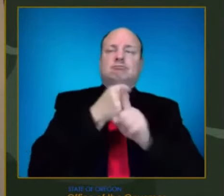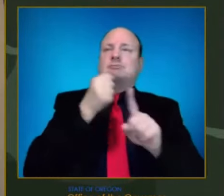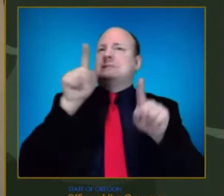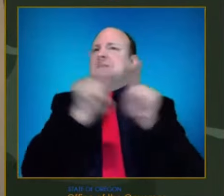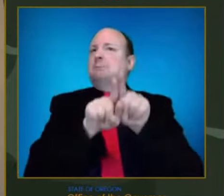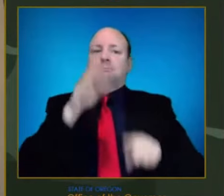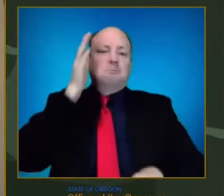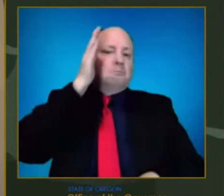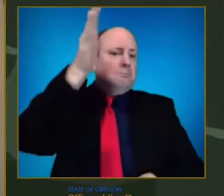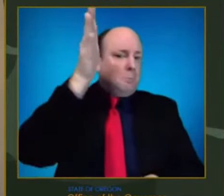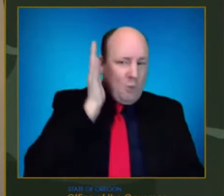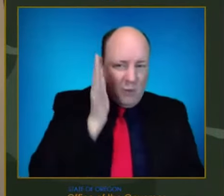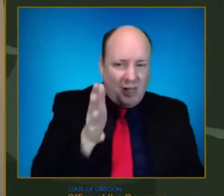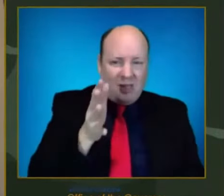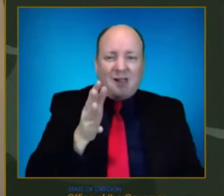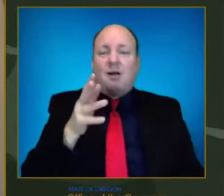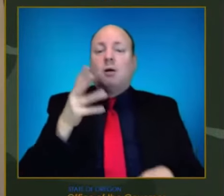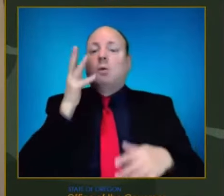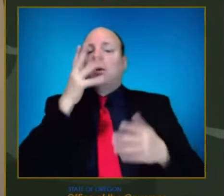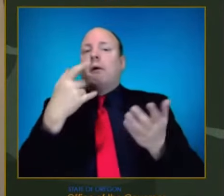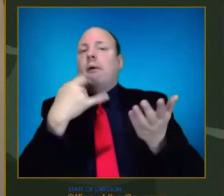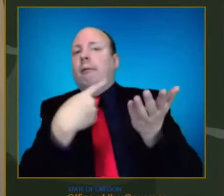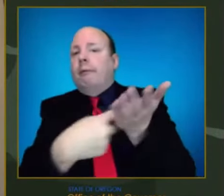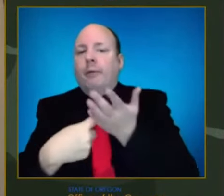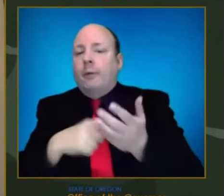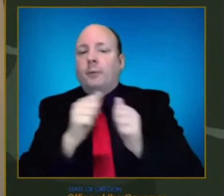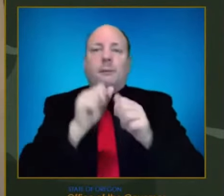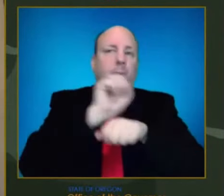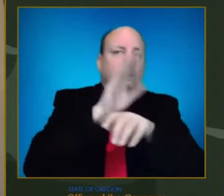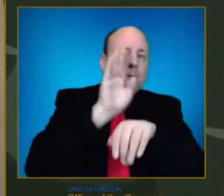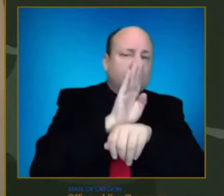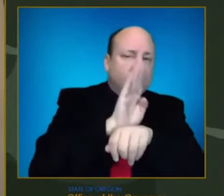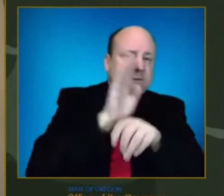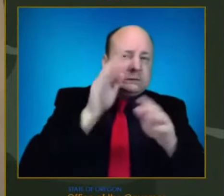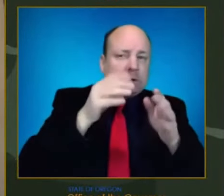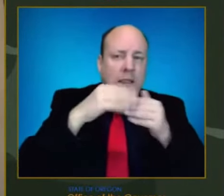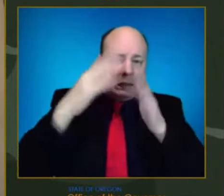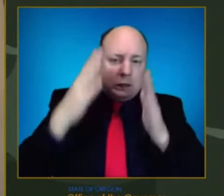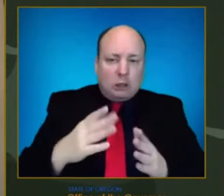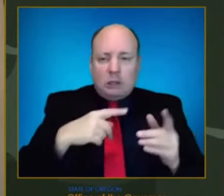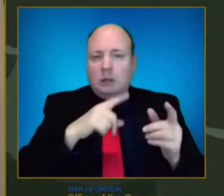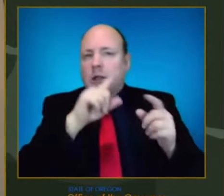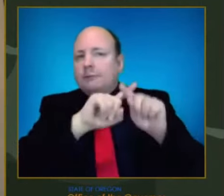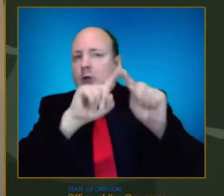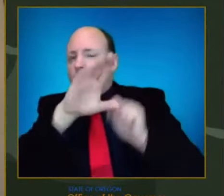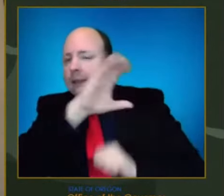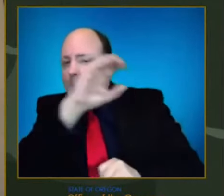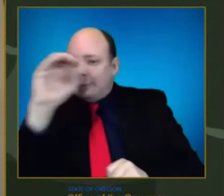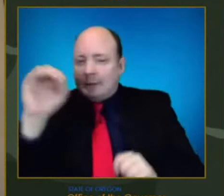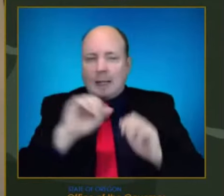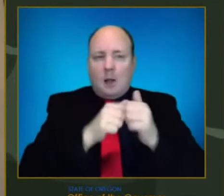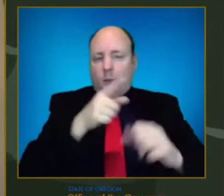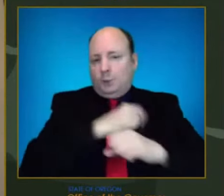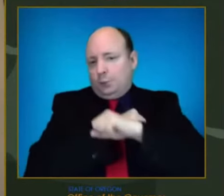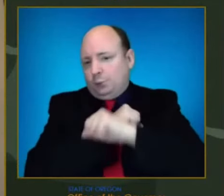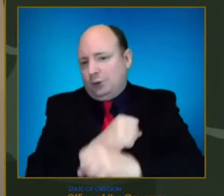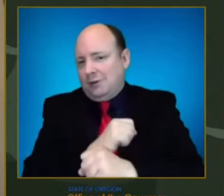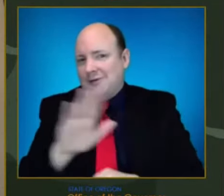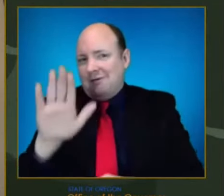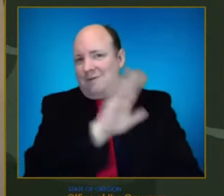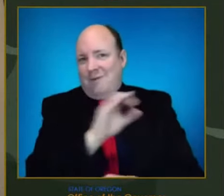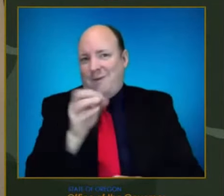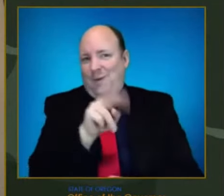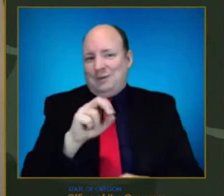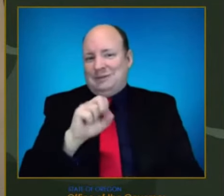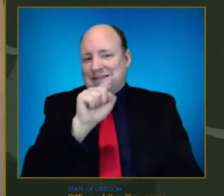in the community about steps they can take. Dr. their organizations and their companies to protect their workforce to protect the customers